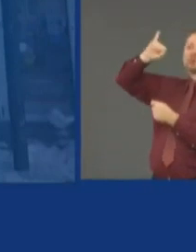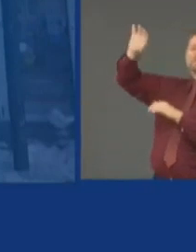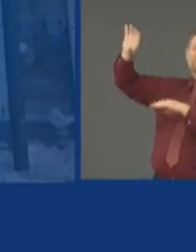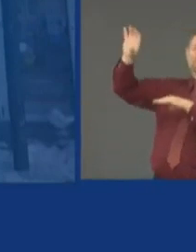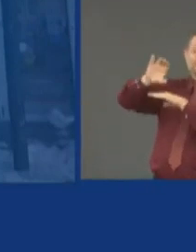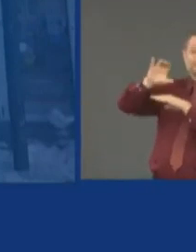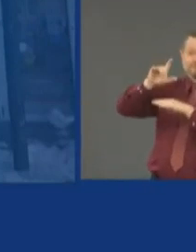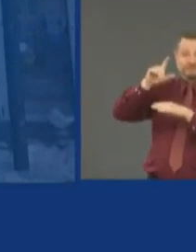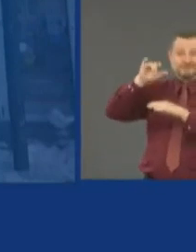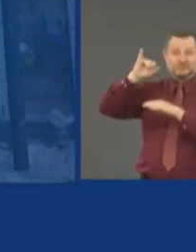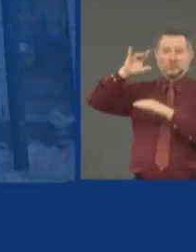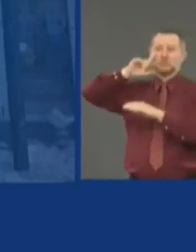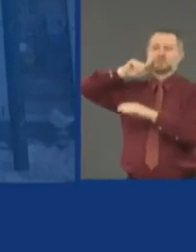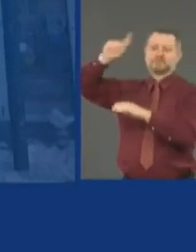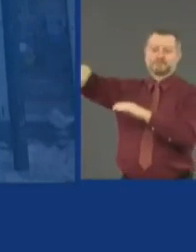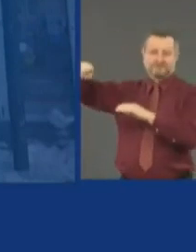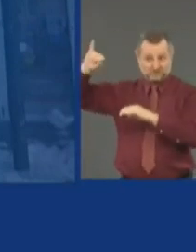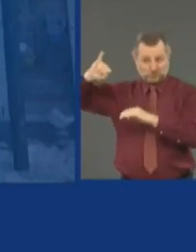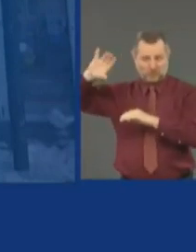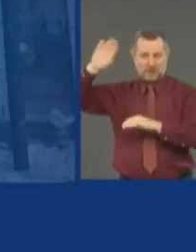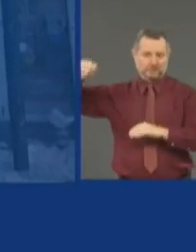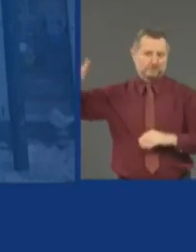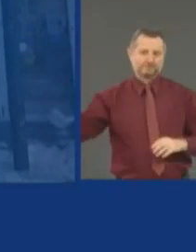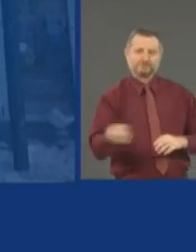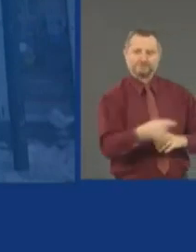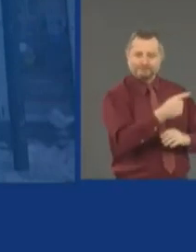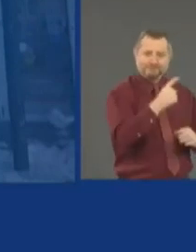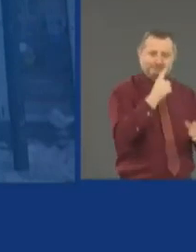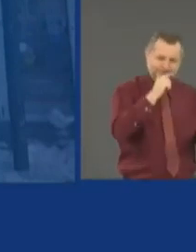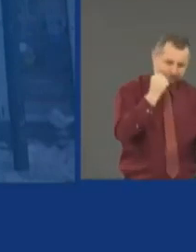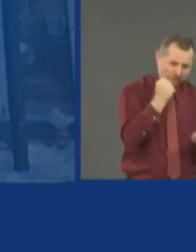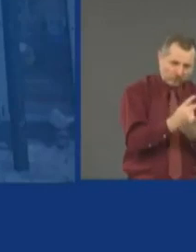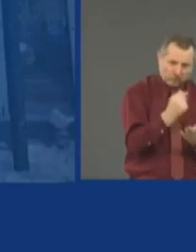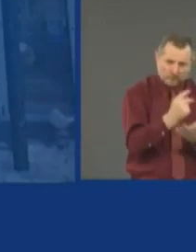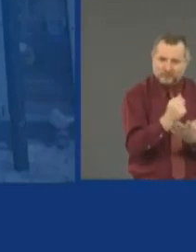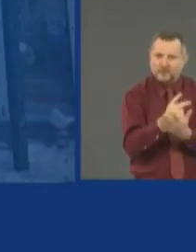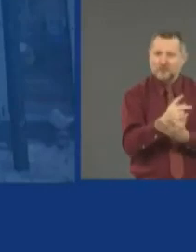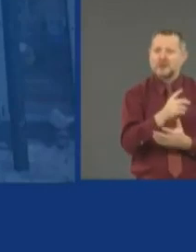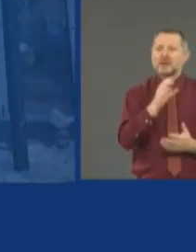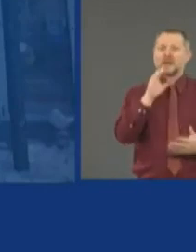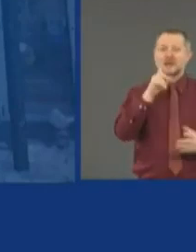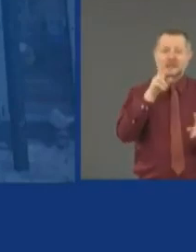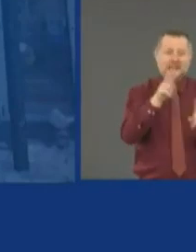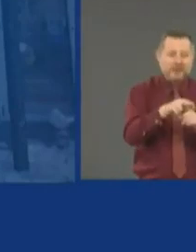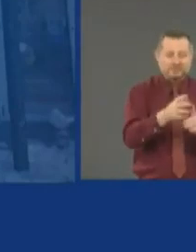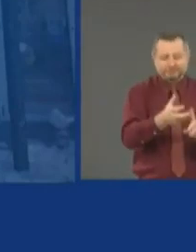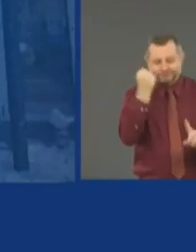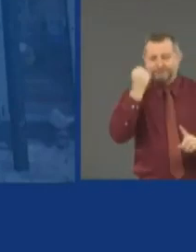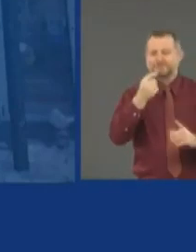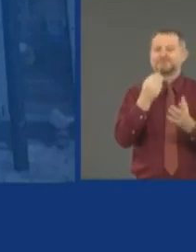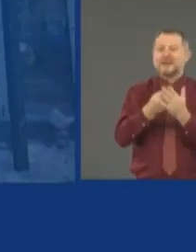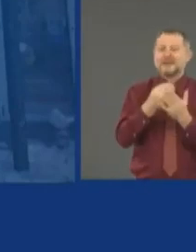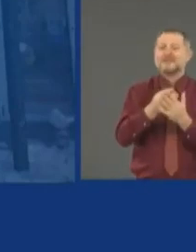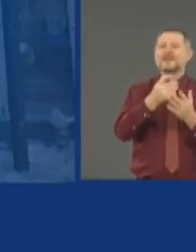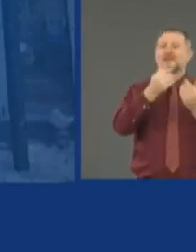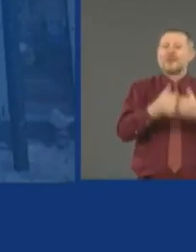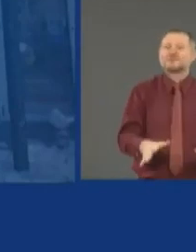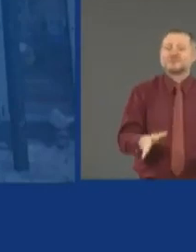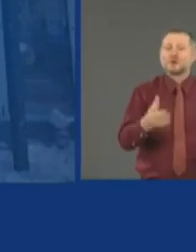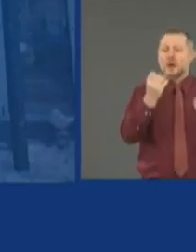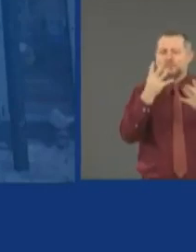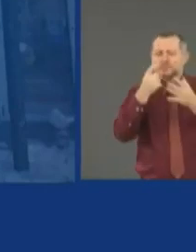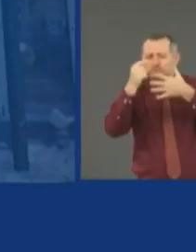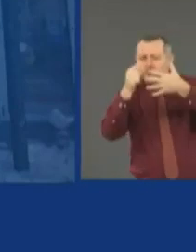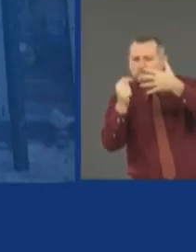expedite all claims for all looted businesses. Free mediation services to accept photos as proof.